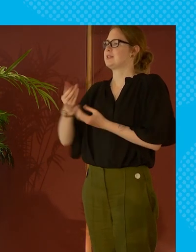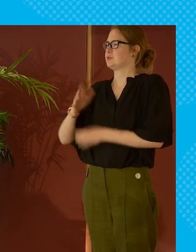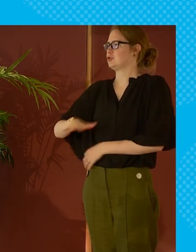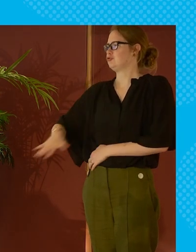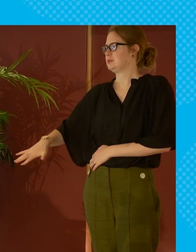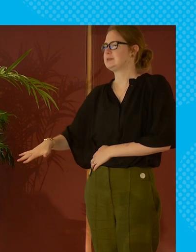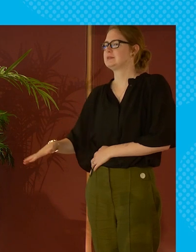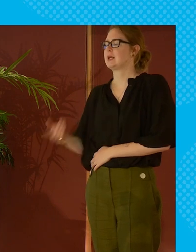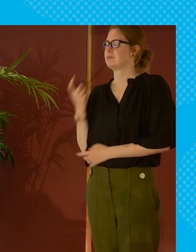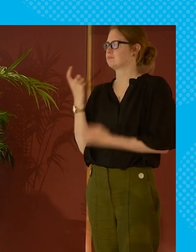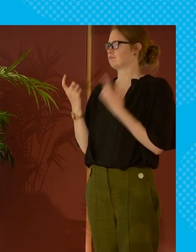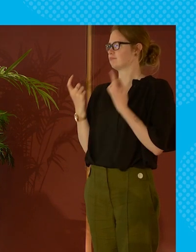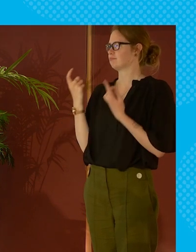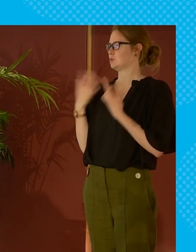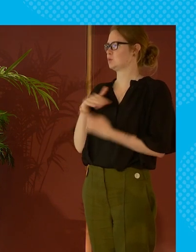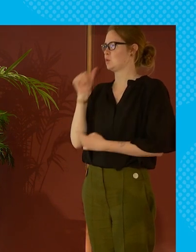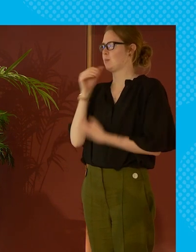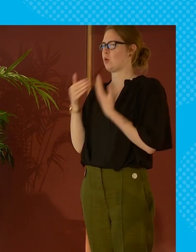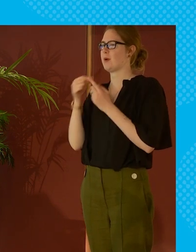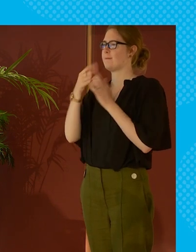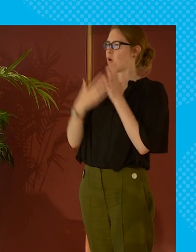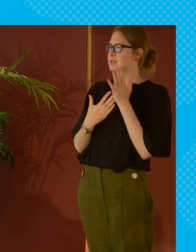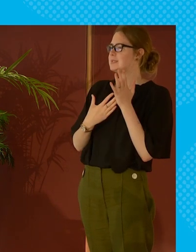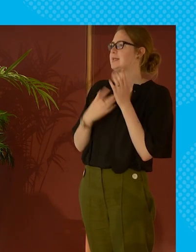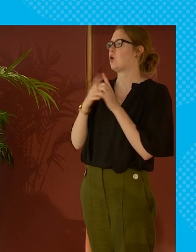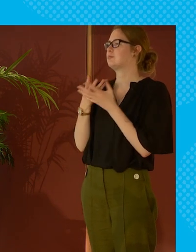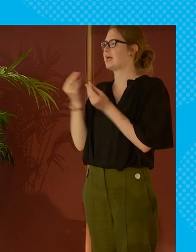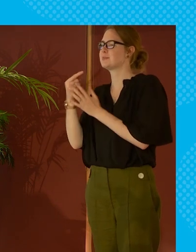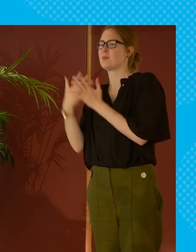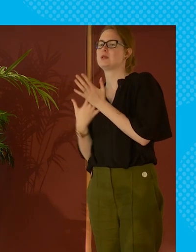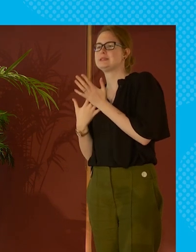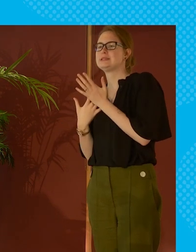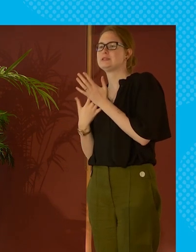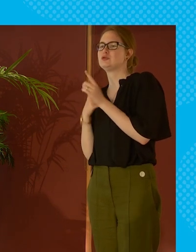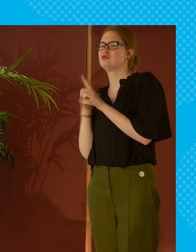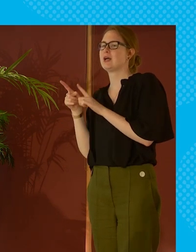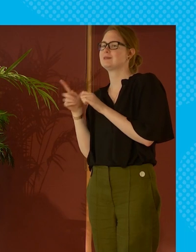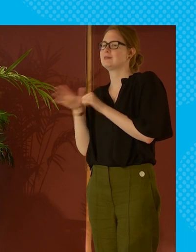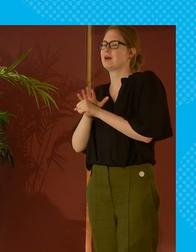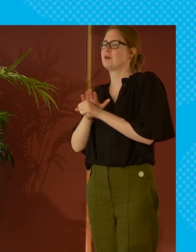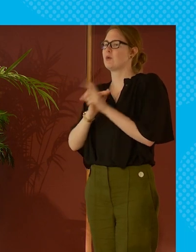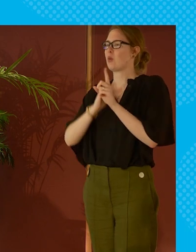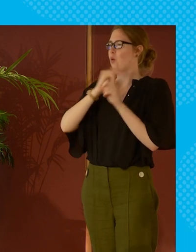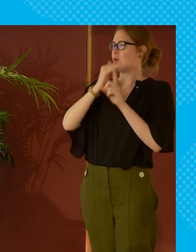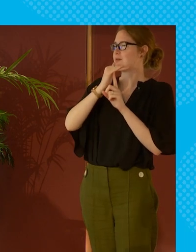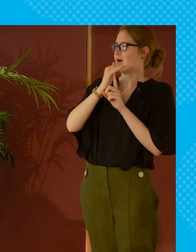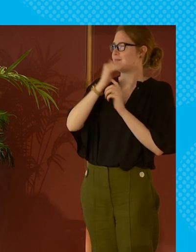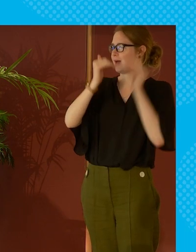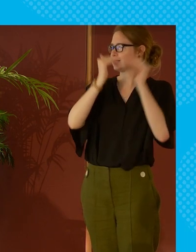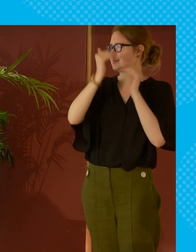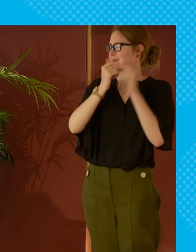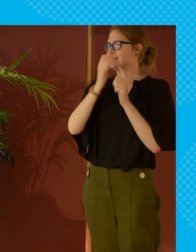families and children and i'm curious to hear a little bit more about either policy efforts or gaps in policy efforts to address poverty among older